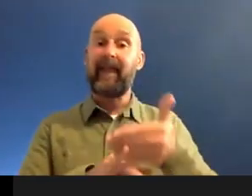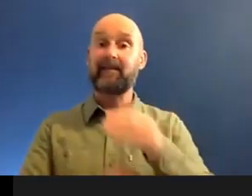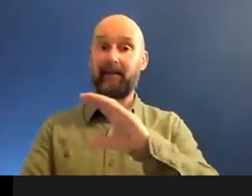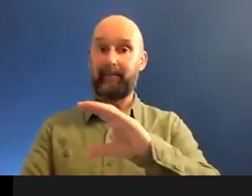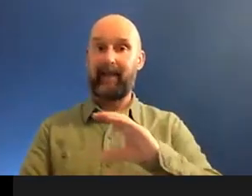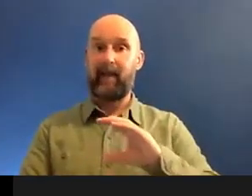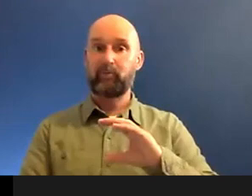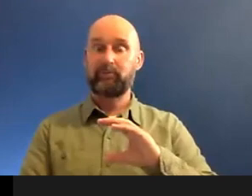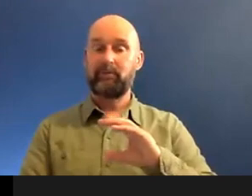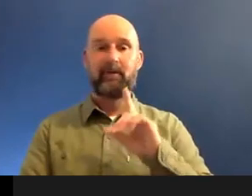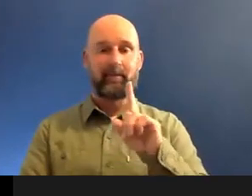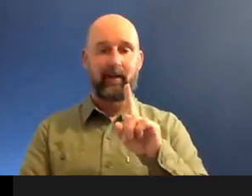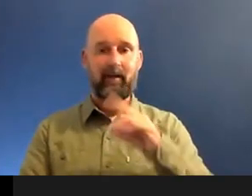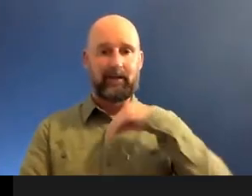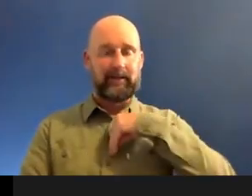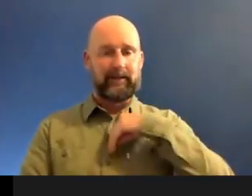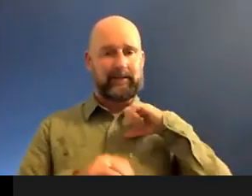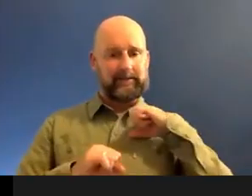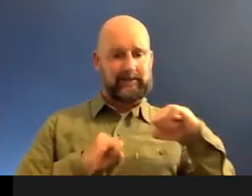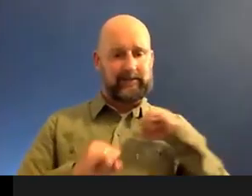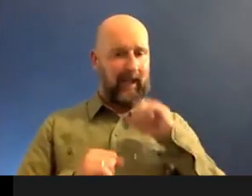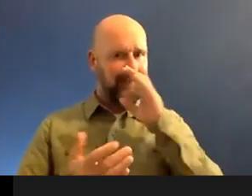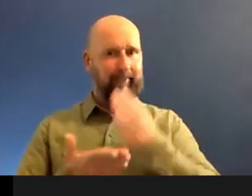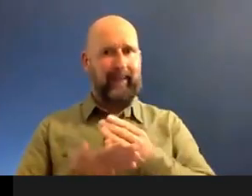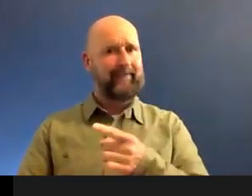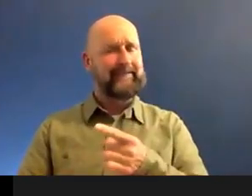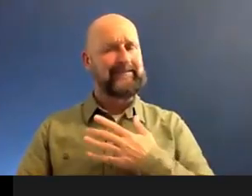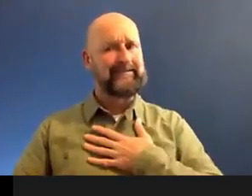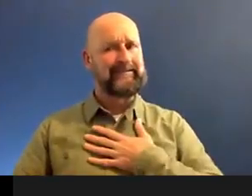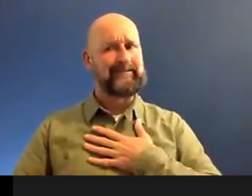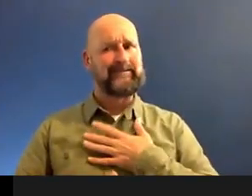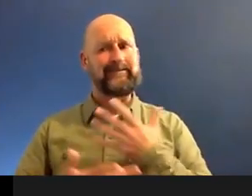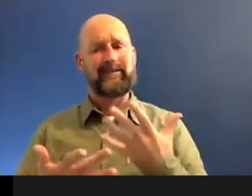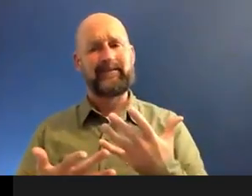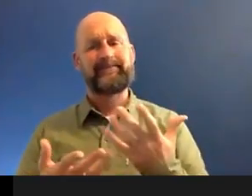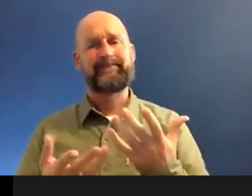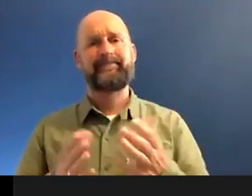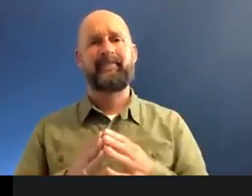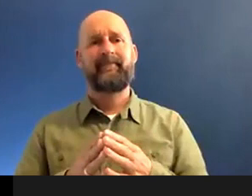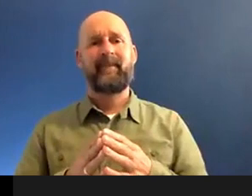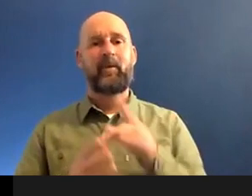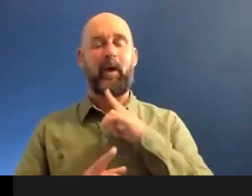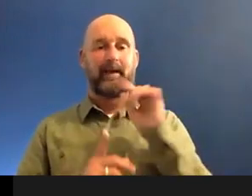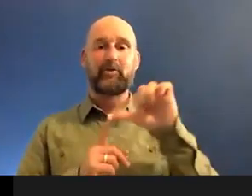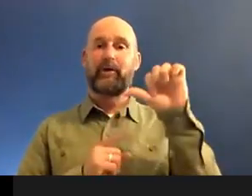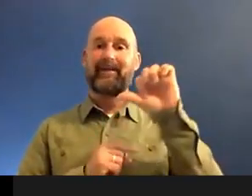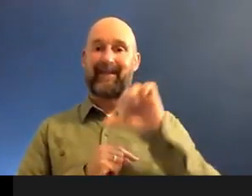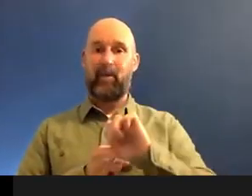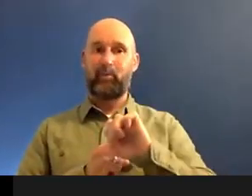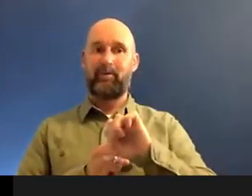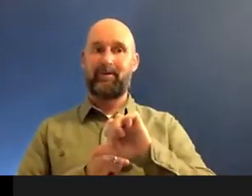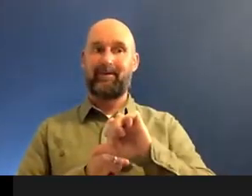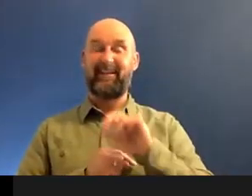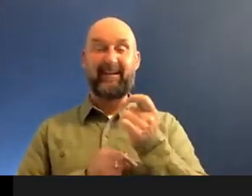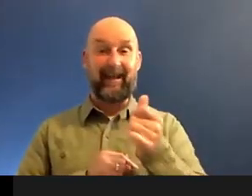was against something which I didn't believe in. And to say turning it down didn't kill me would be a lie